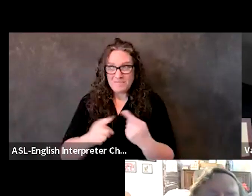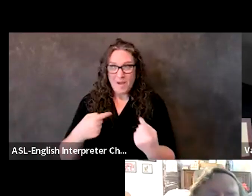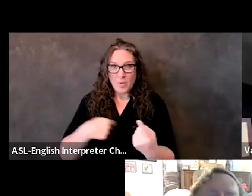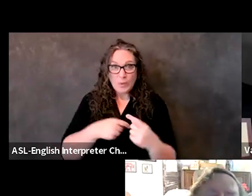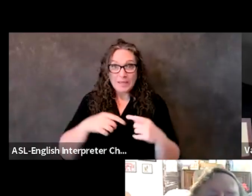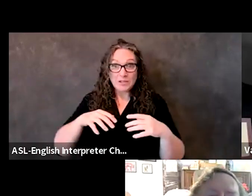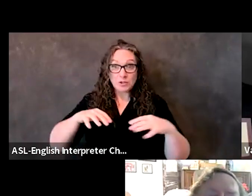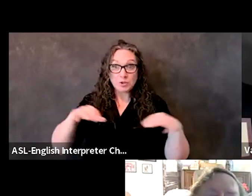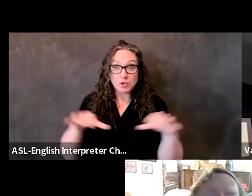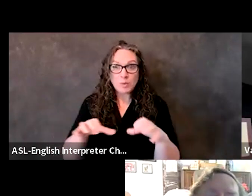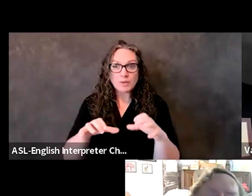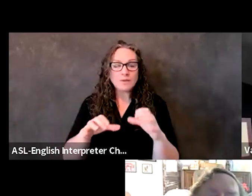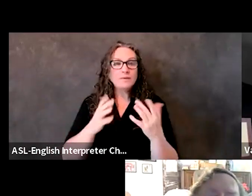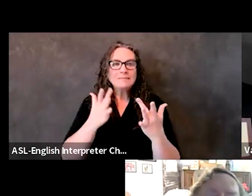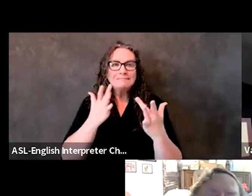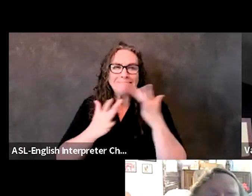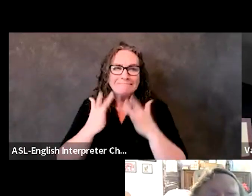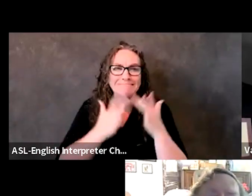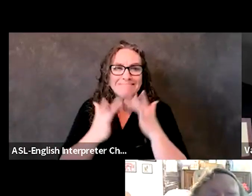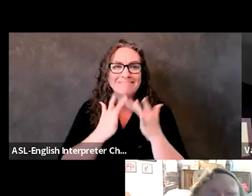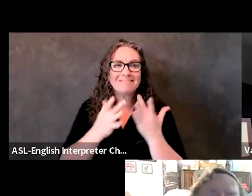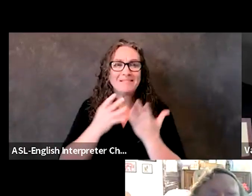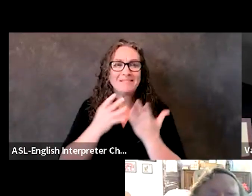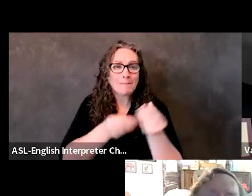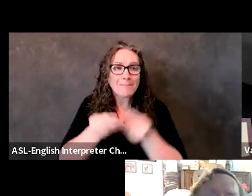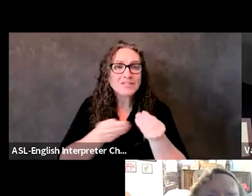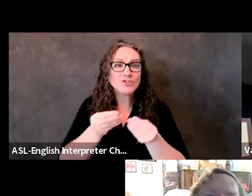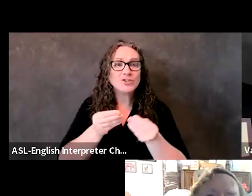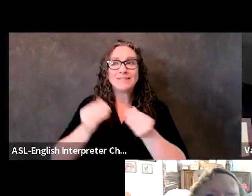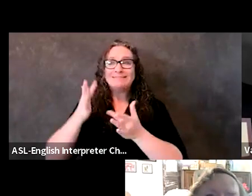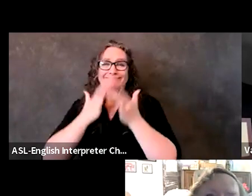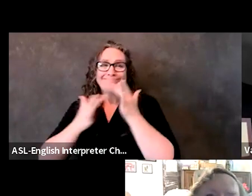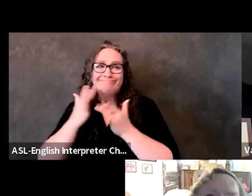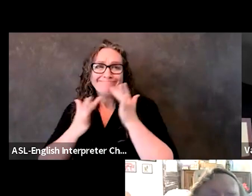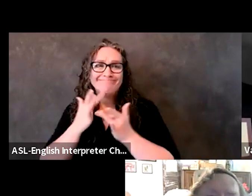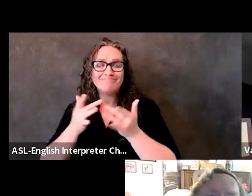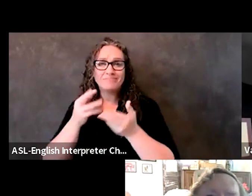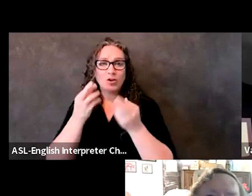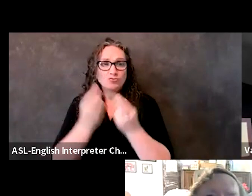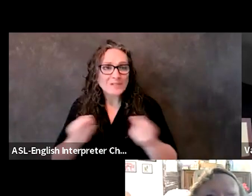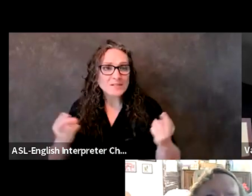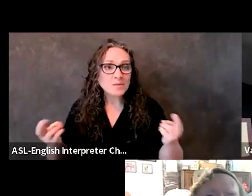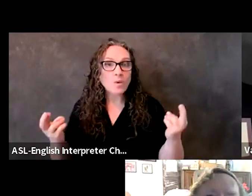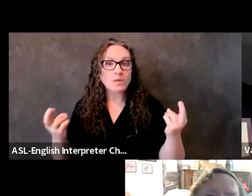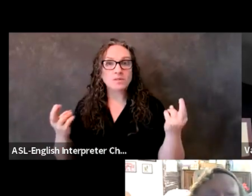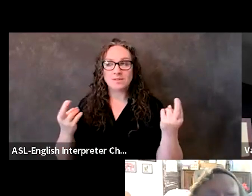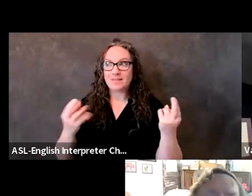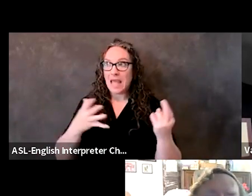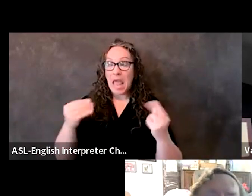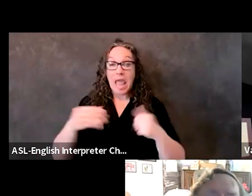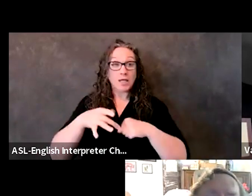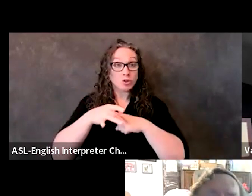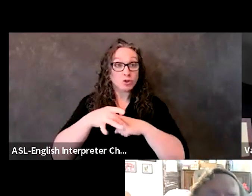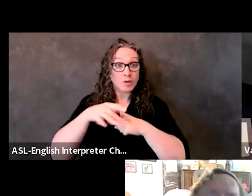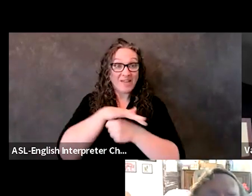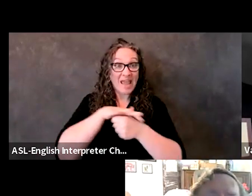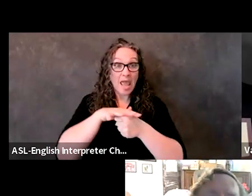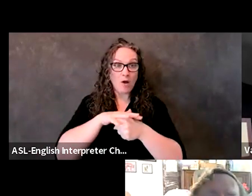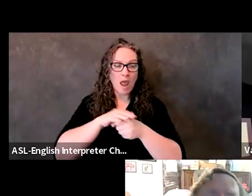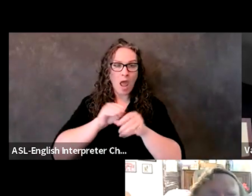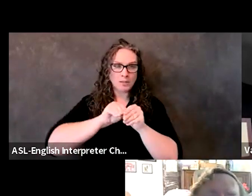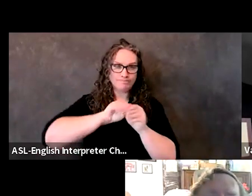with much smaller budgets and resources and over a much bigger geographic area.